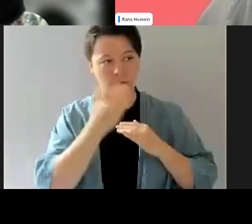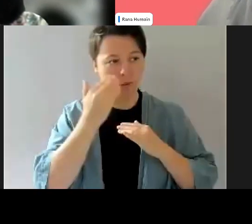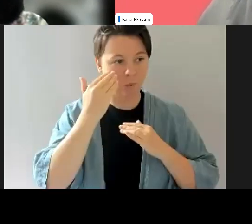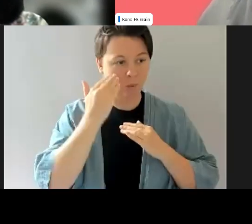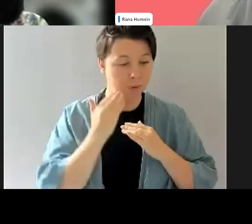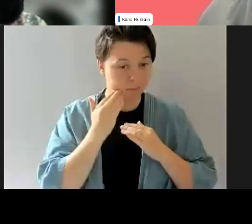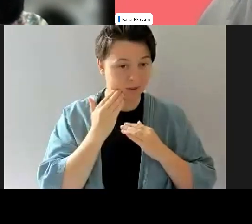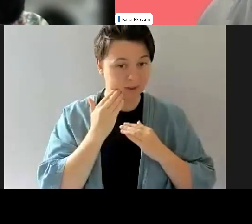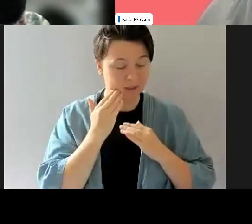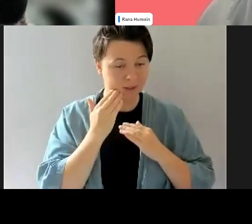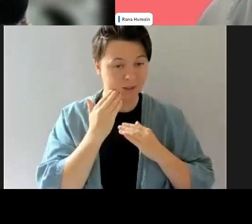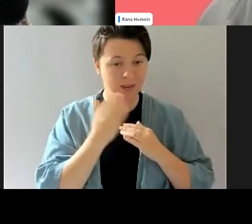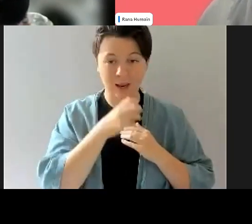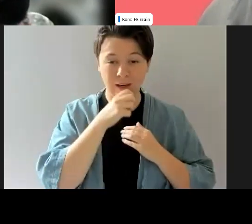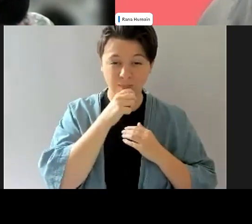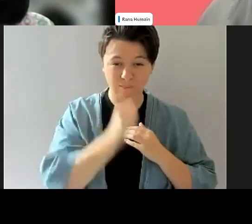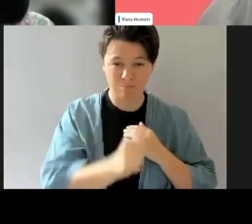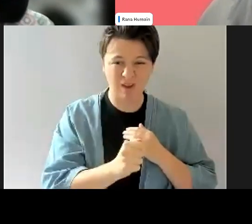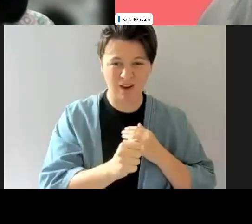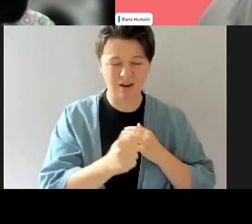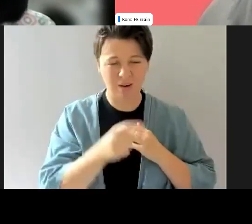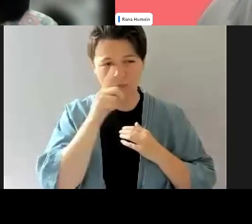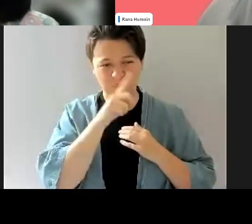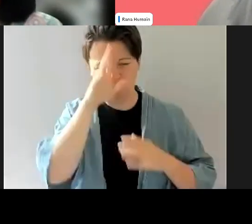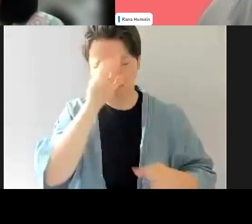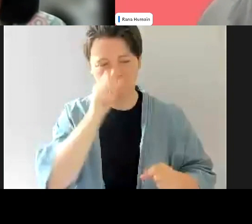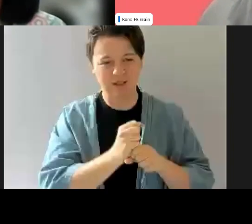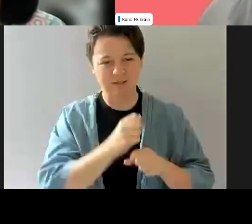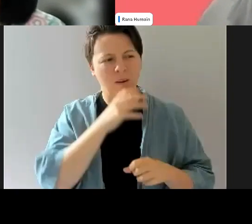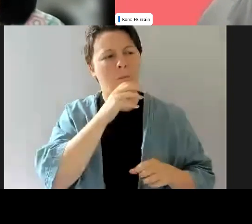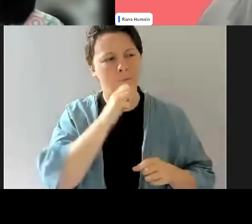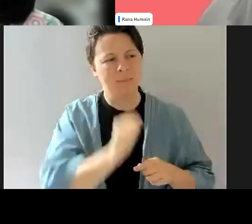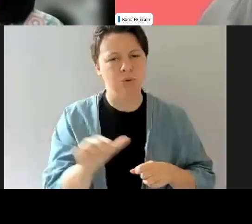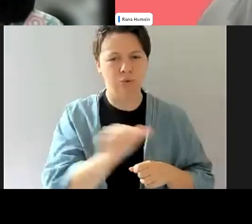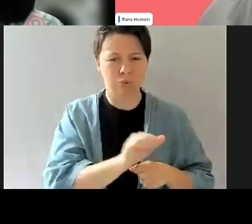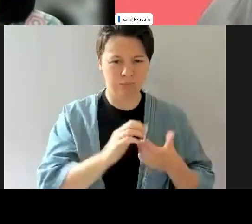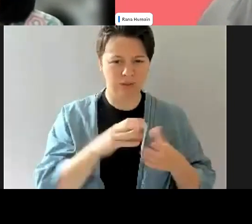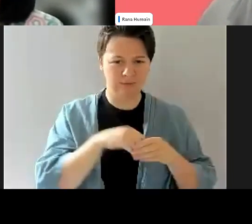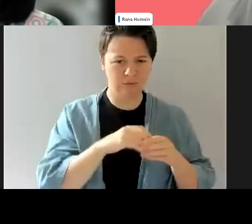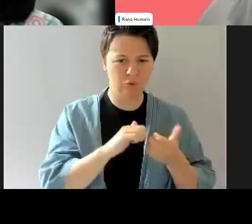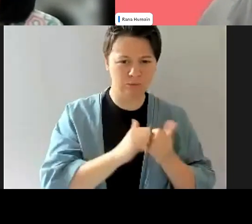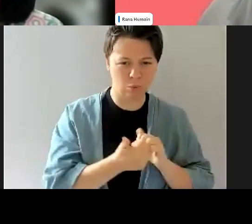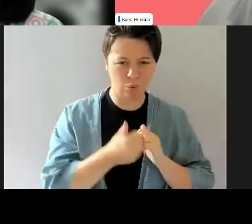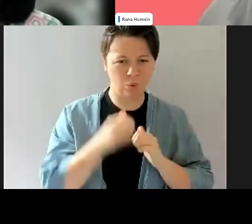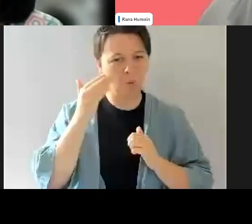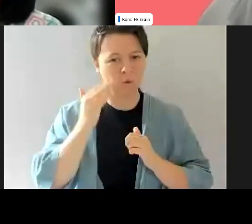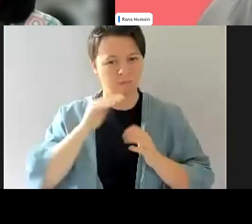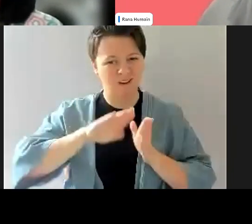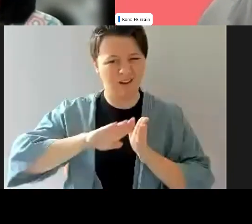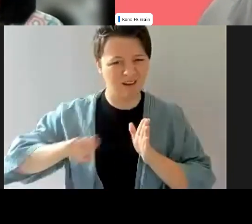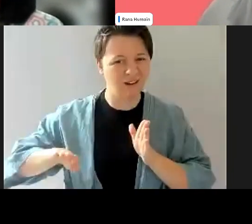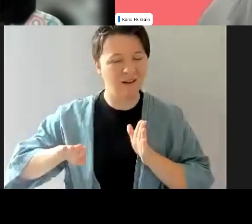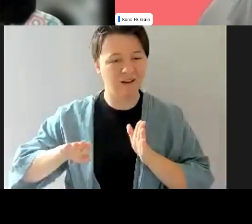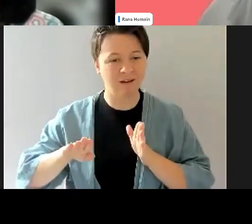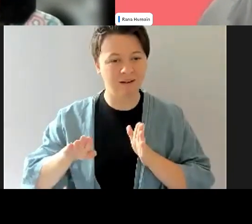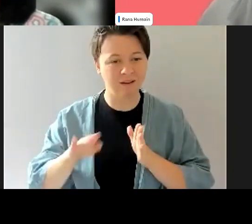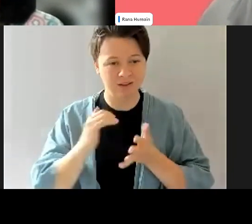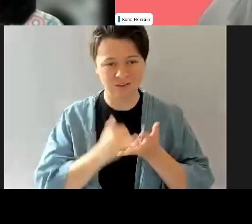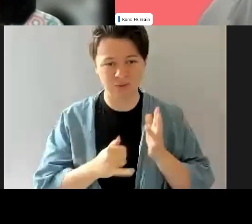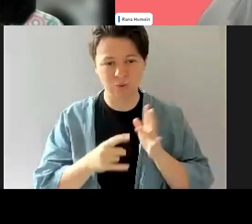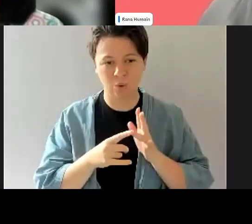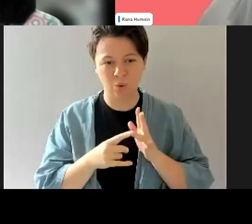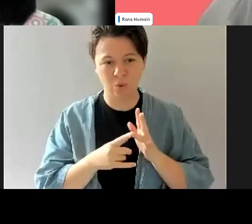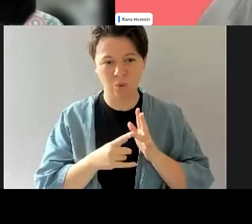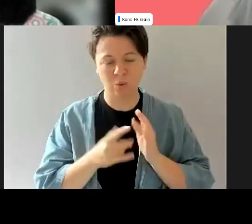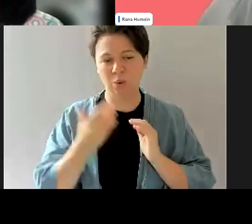associated with sports in coaching and athletes and, and things like that. So, um, again, referring back to the, to